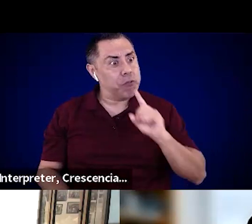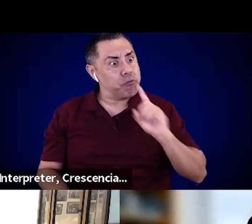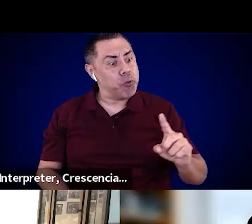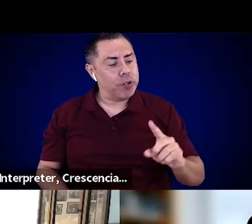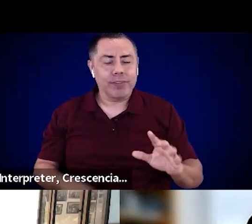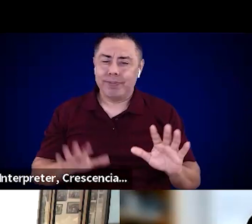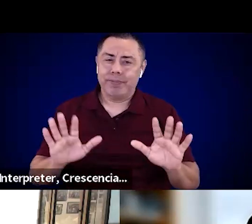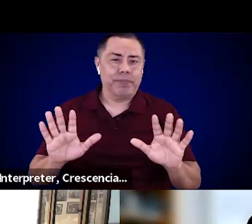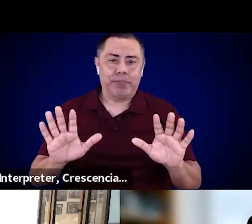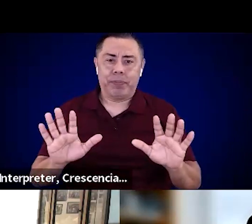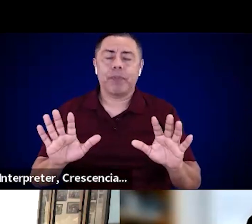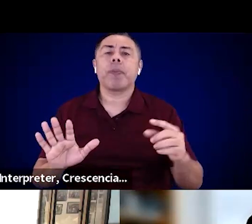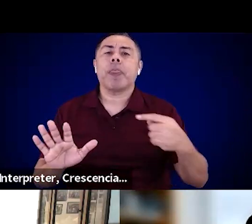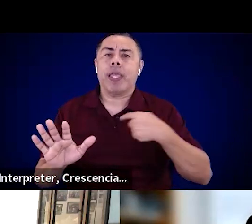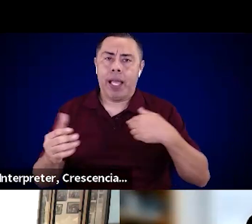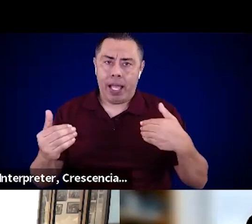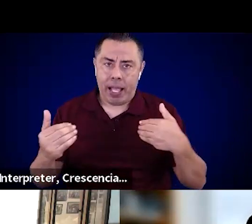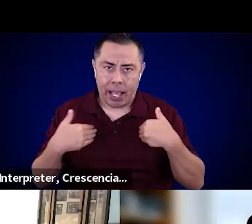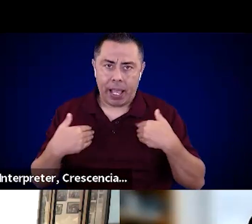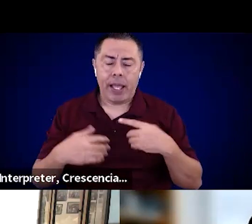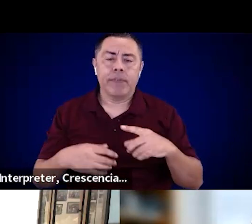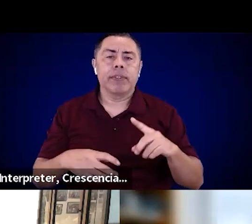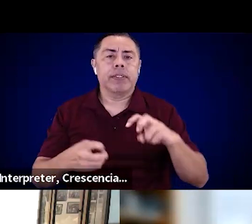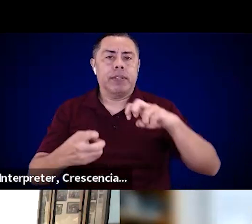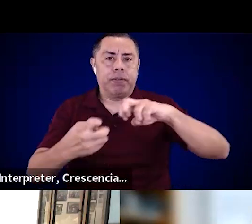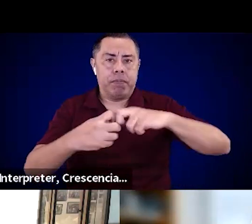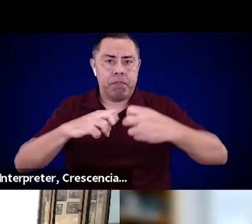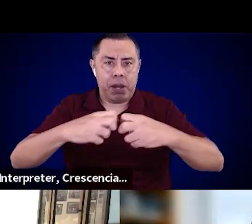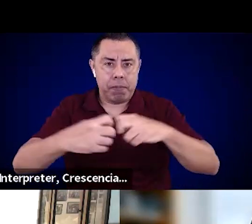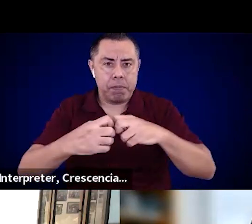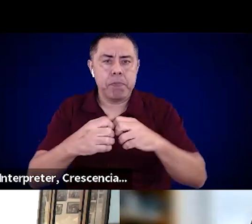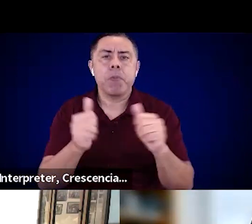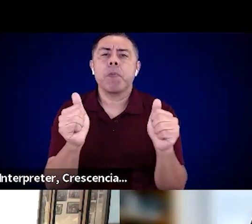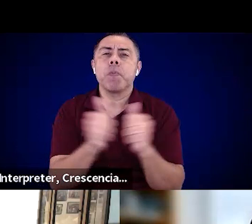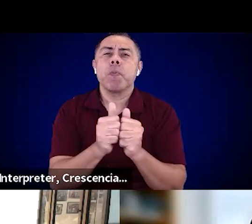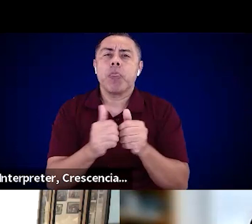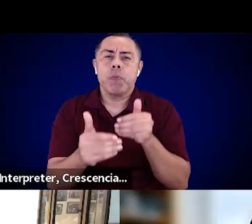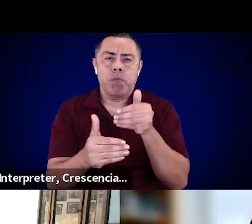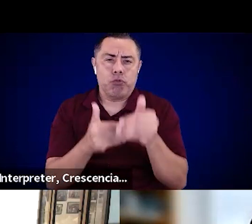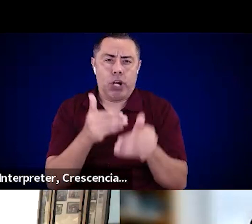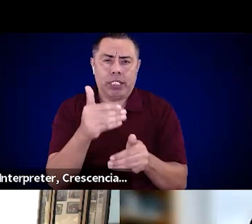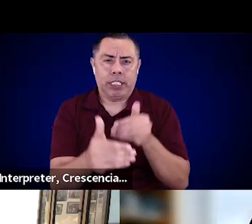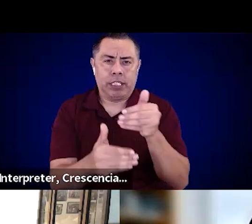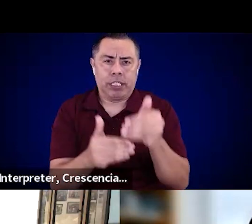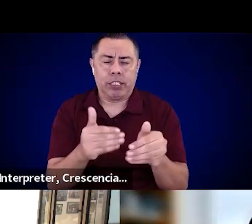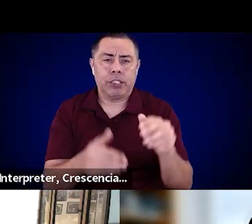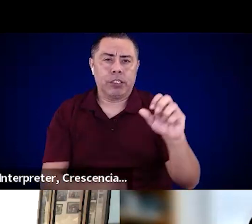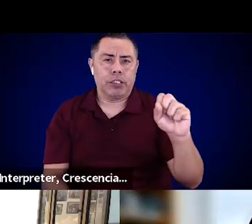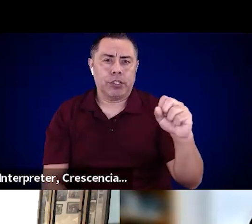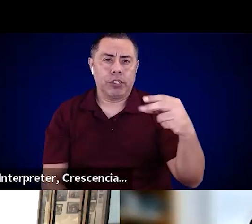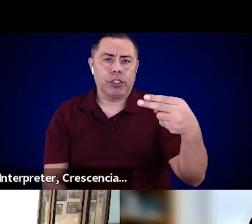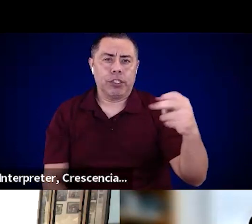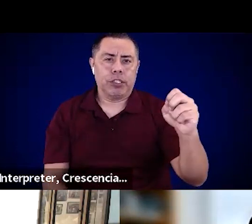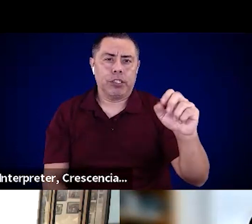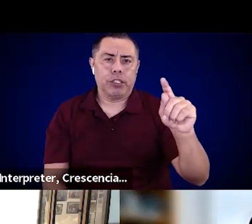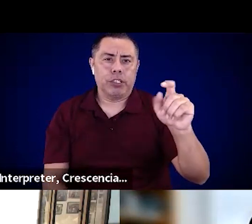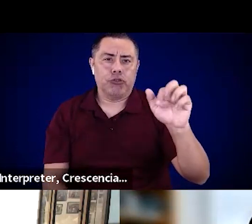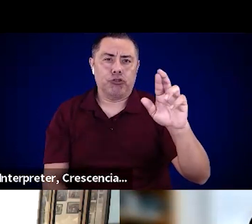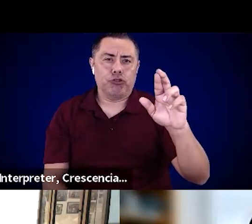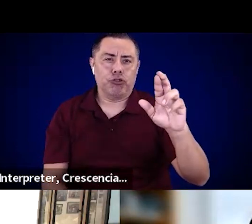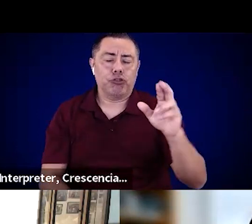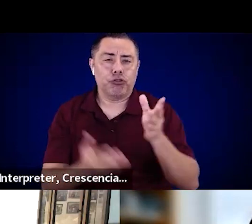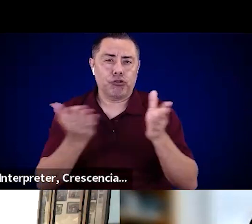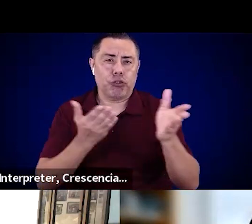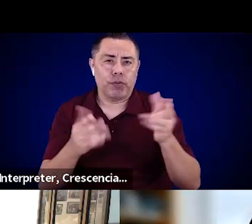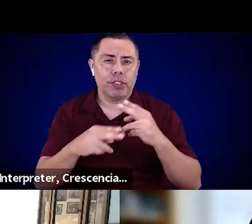issues in the process of shelter services with respect to making sure